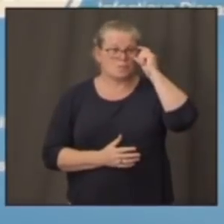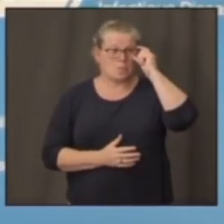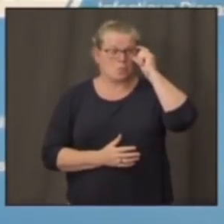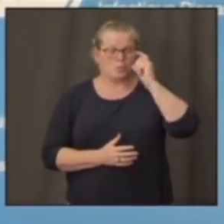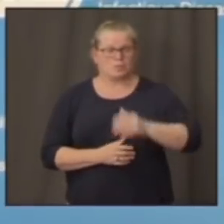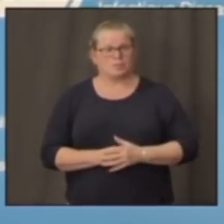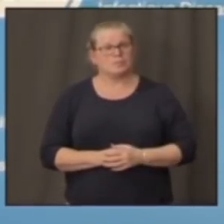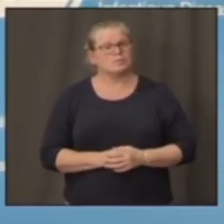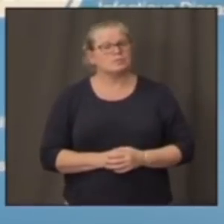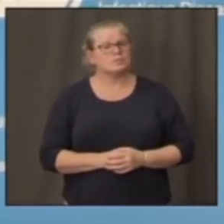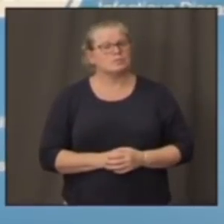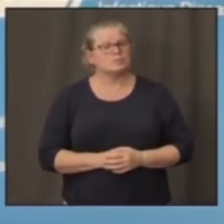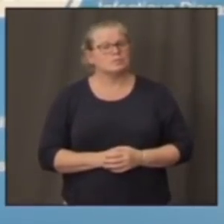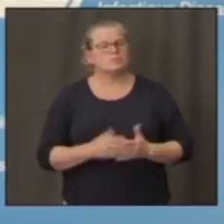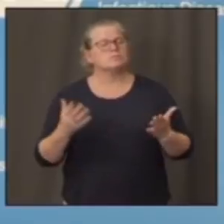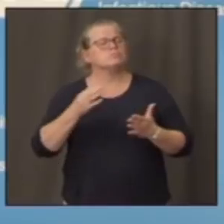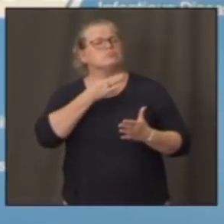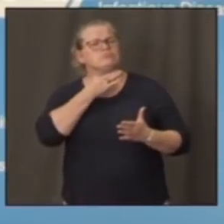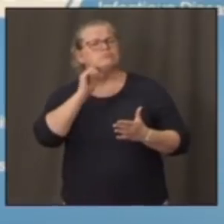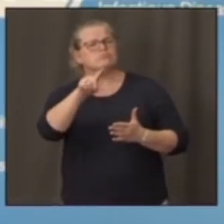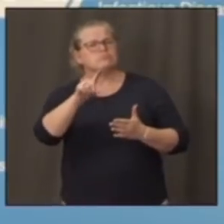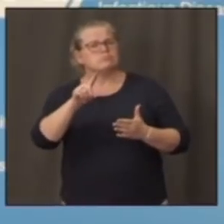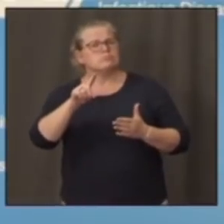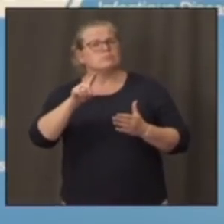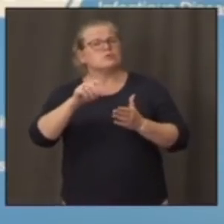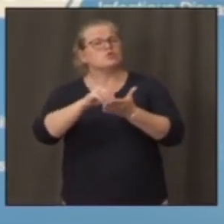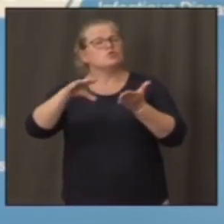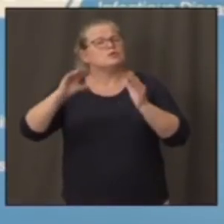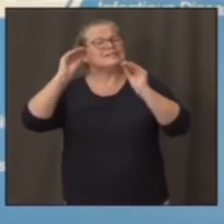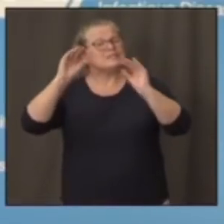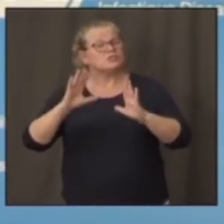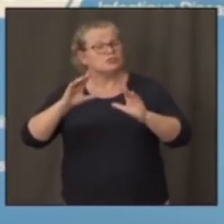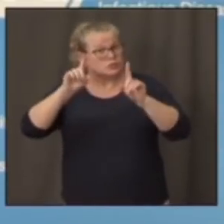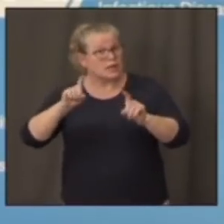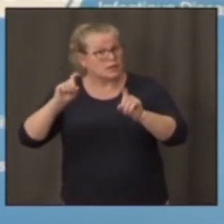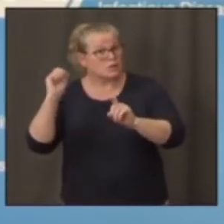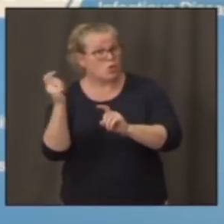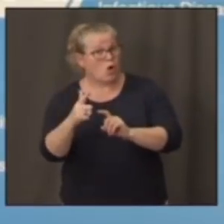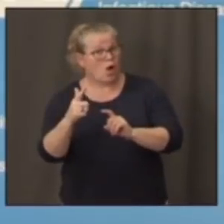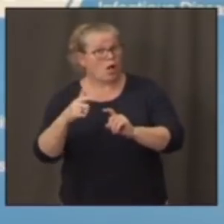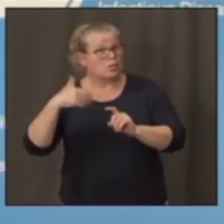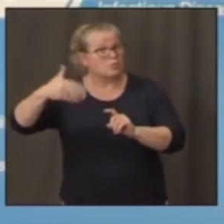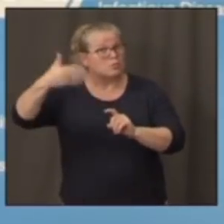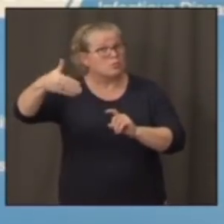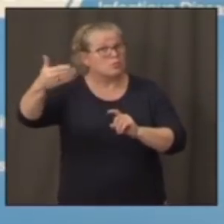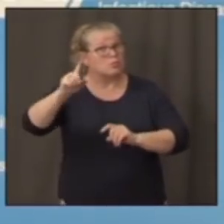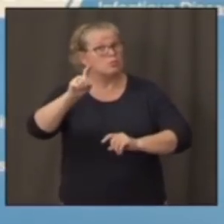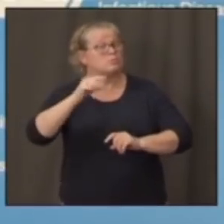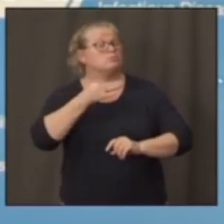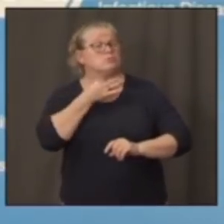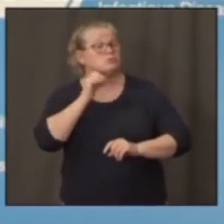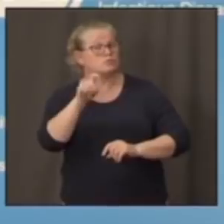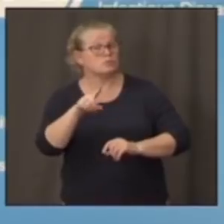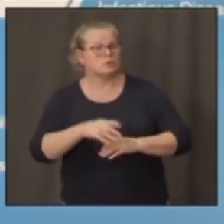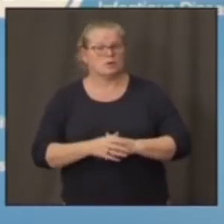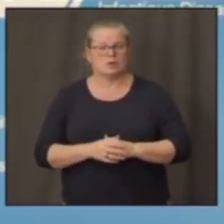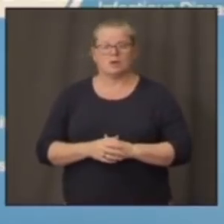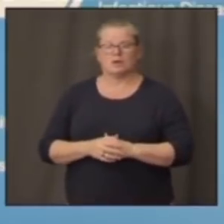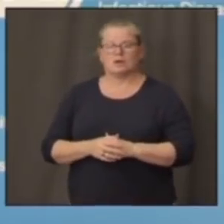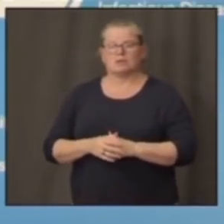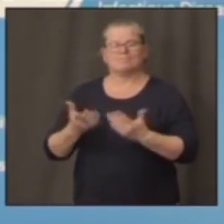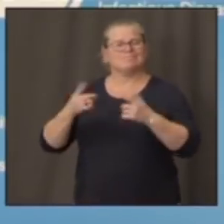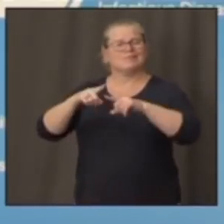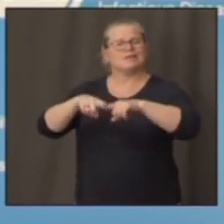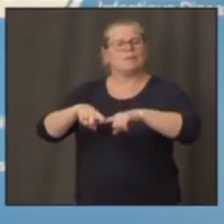What about the testing of students and teachers? Well, it depends on which children or students like in a